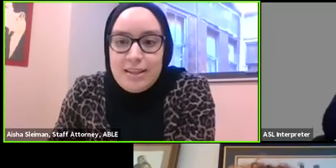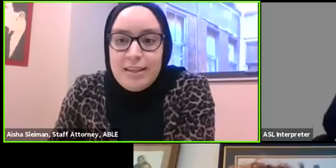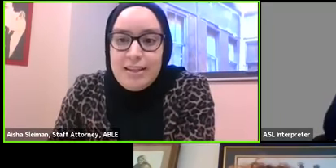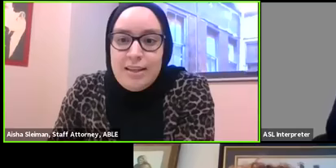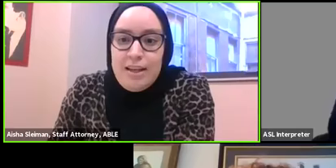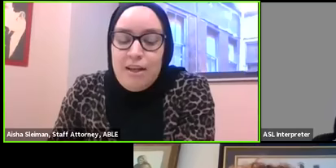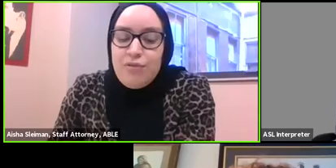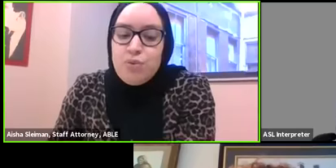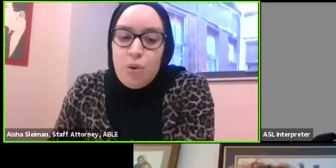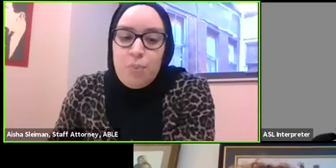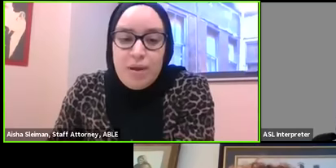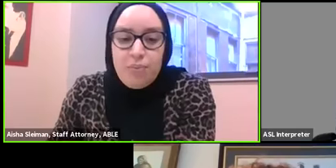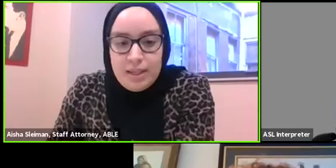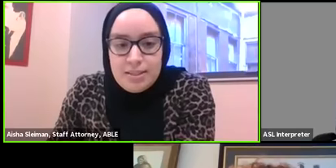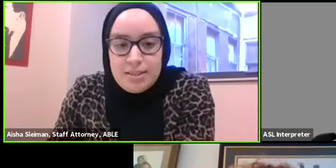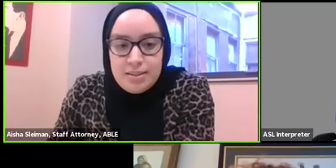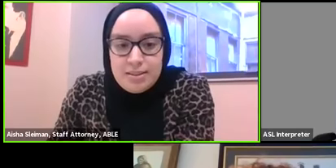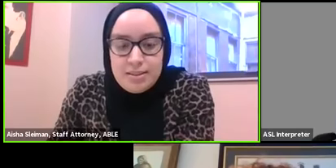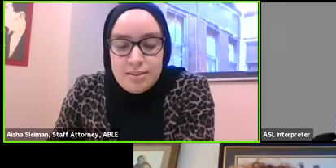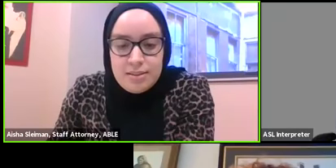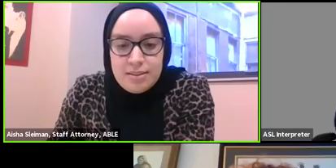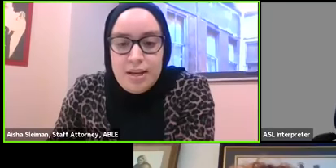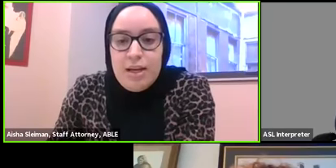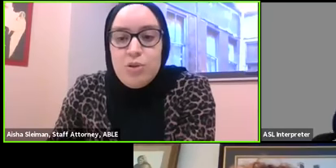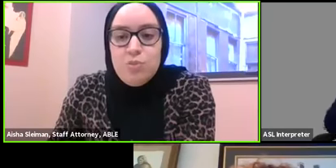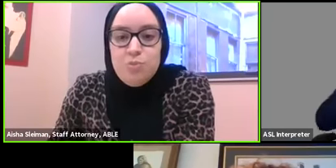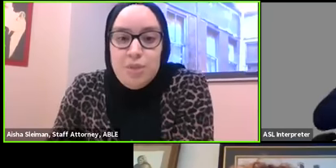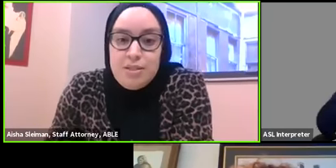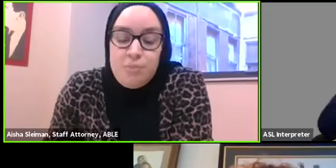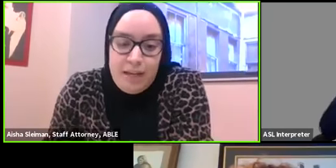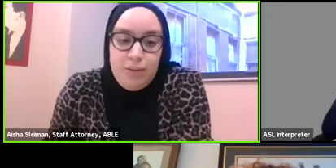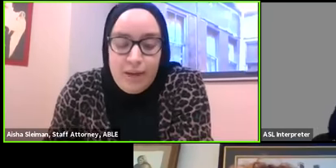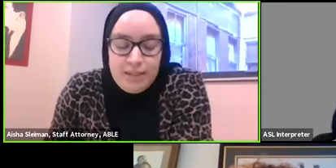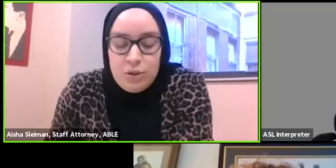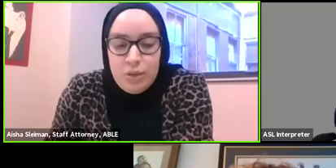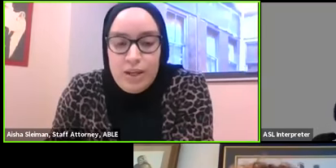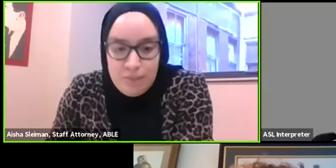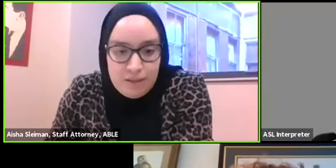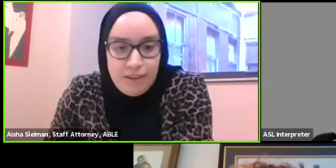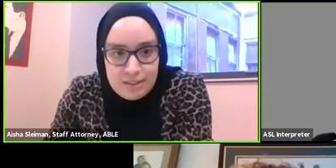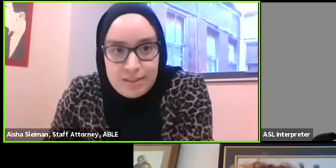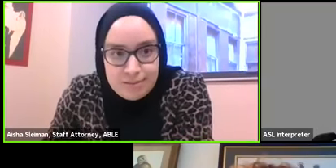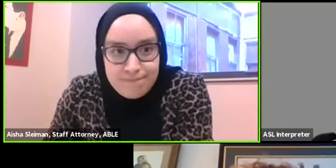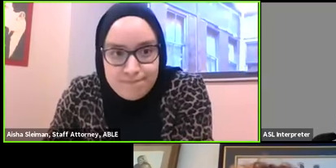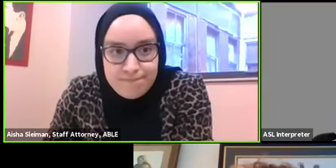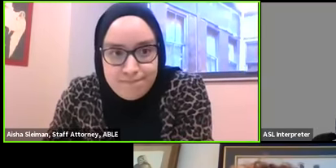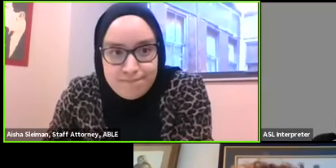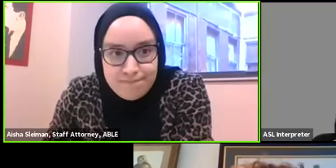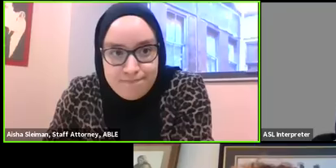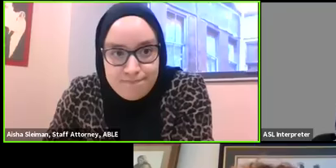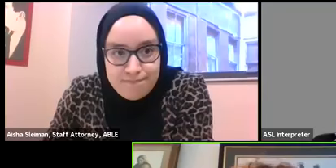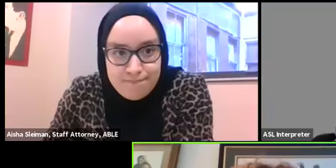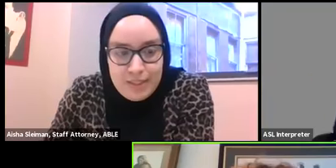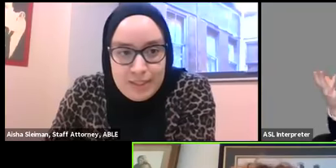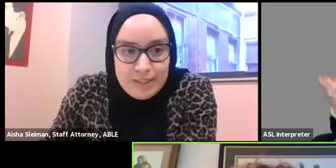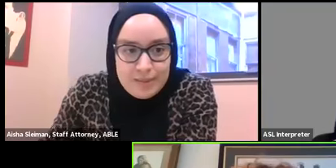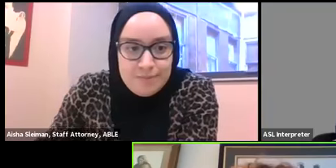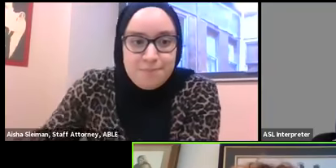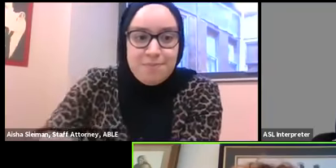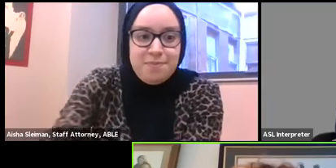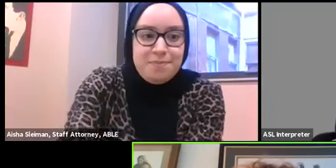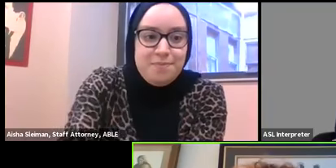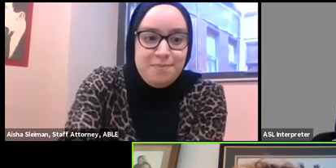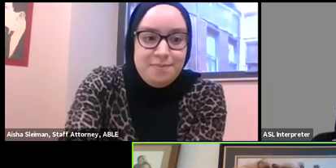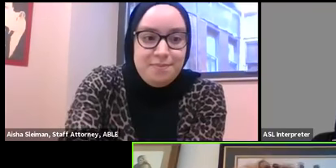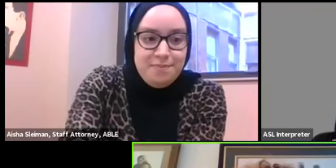technically if you don't pay rent and you miss paying rent you can be evicted okay yeah